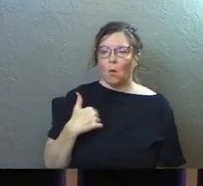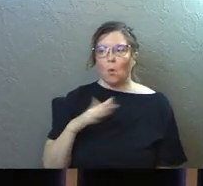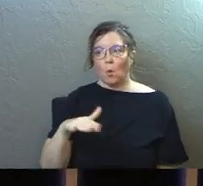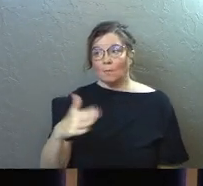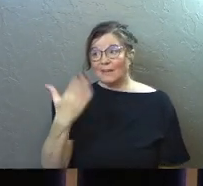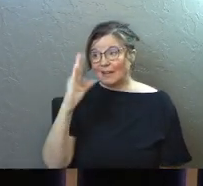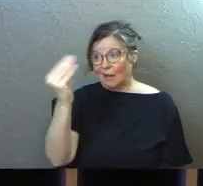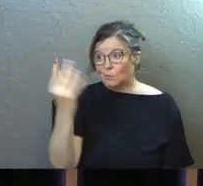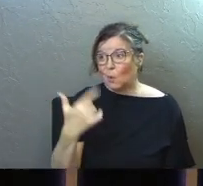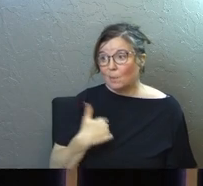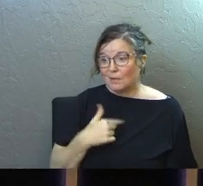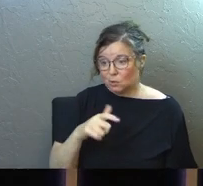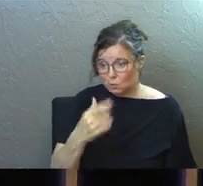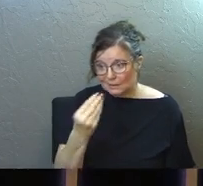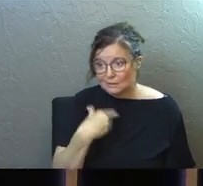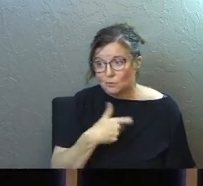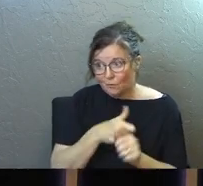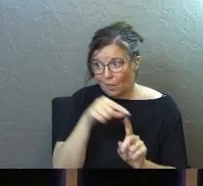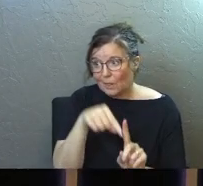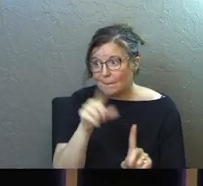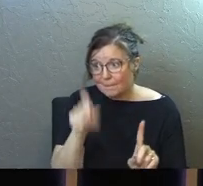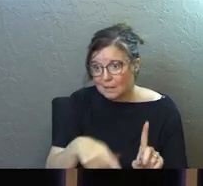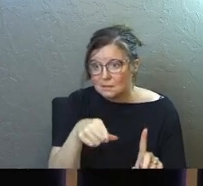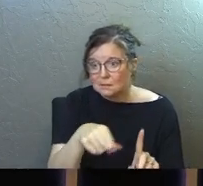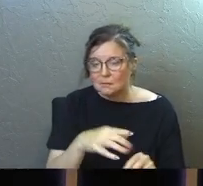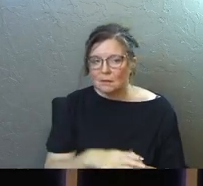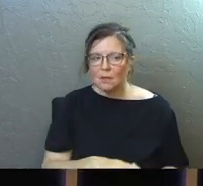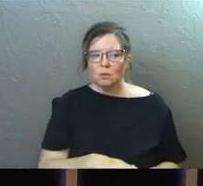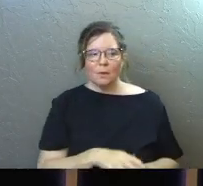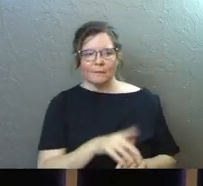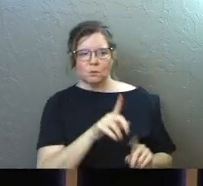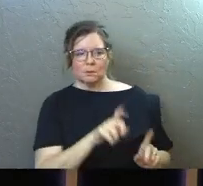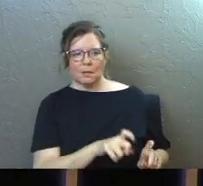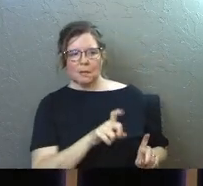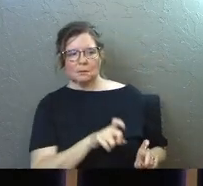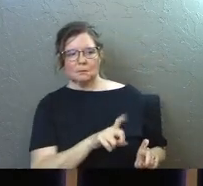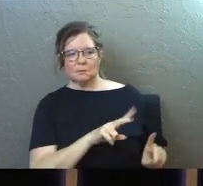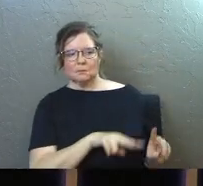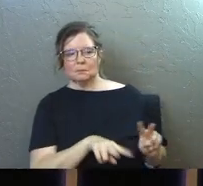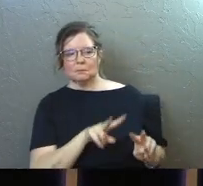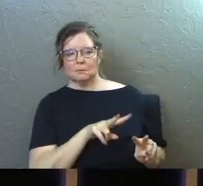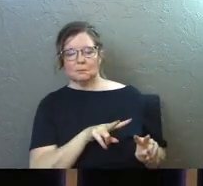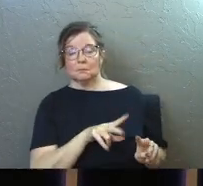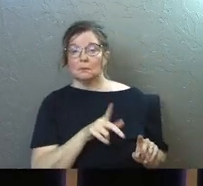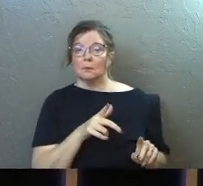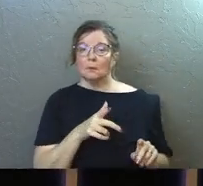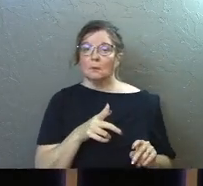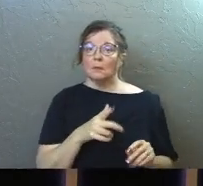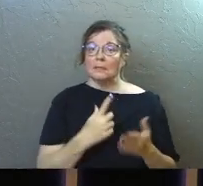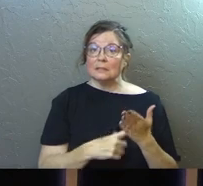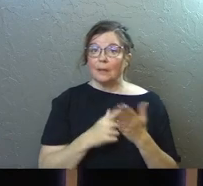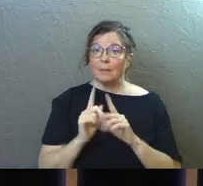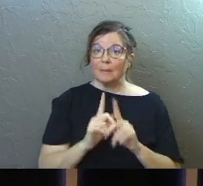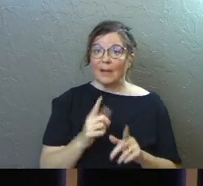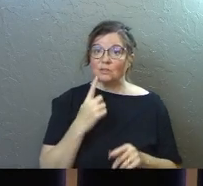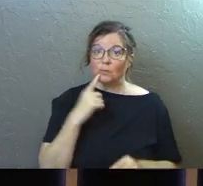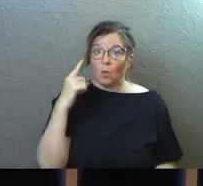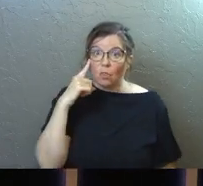might say that they've got a word from God and you need to test it. There are times when the apostles got what they believed was a leading from